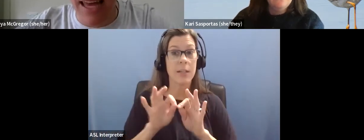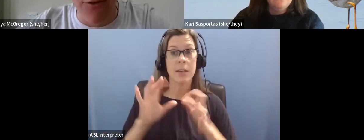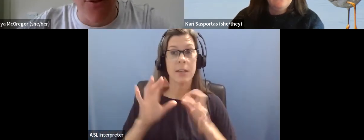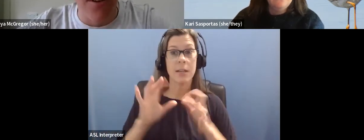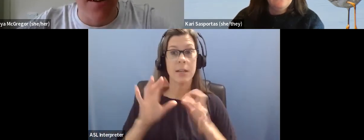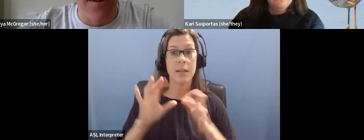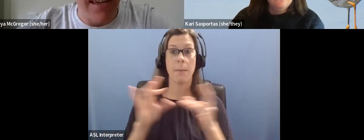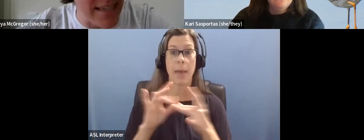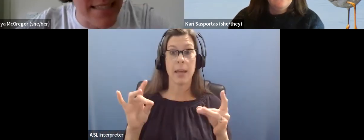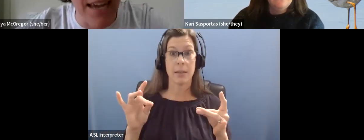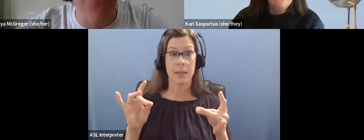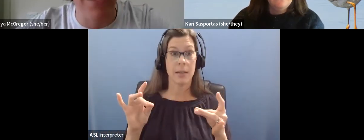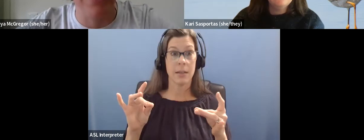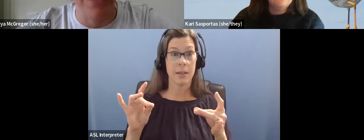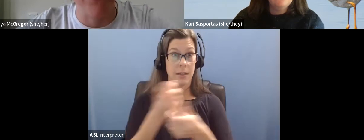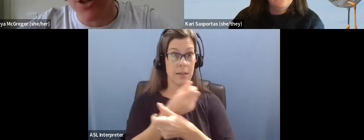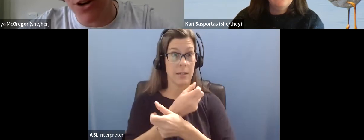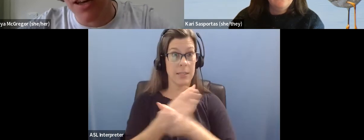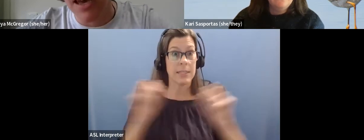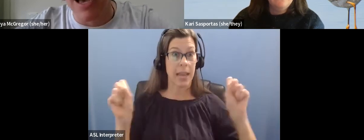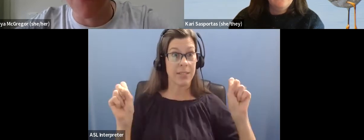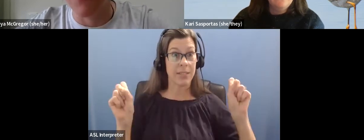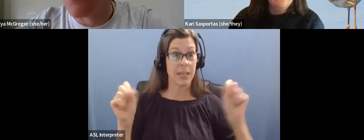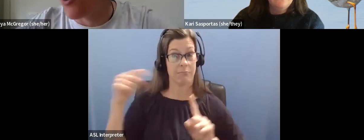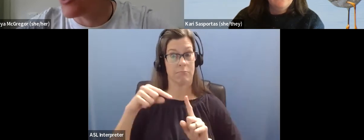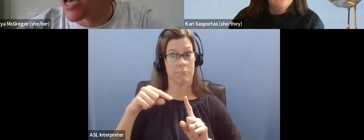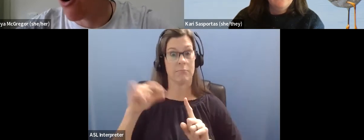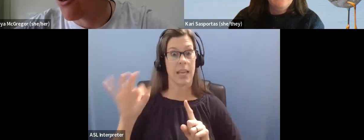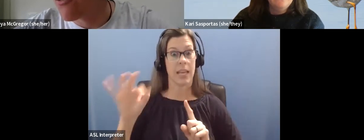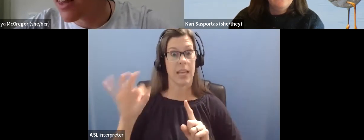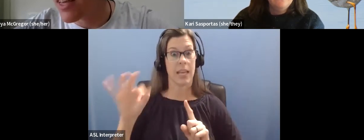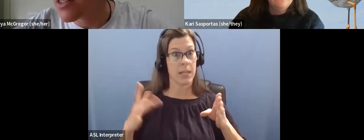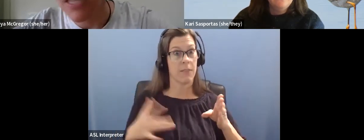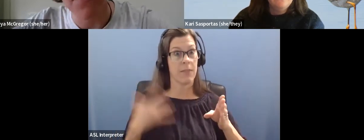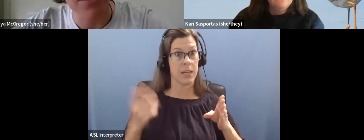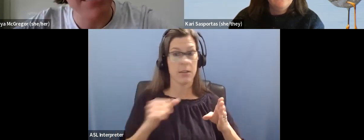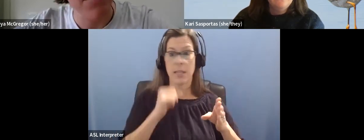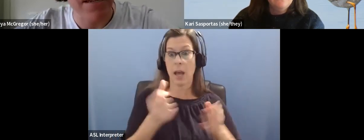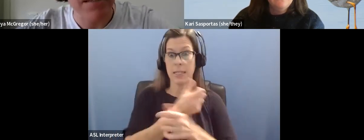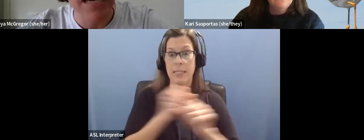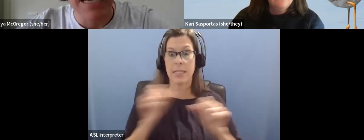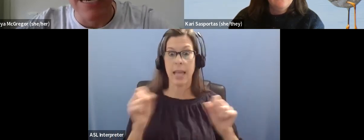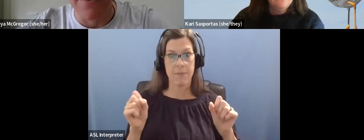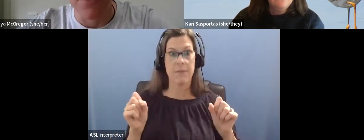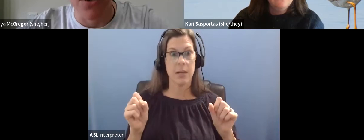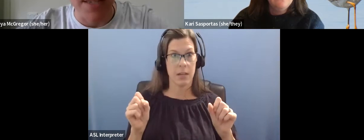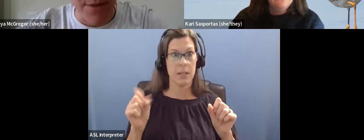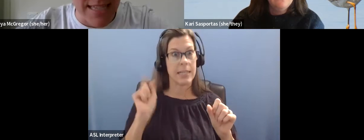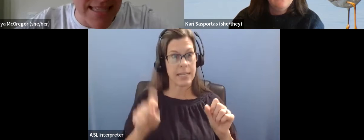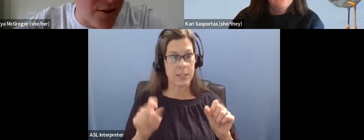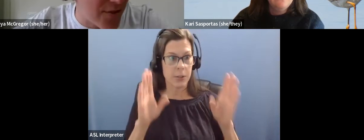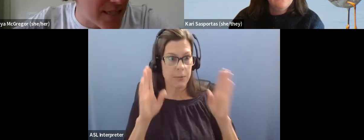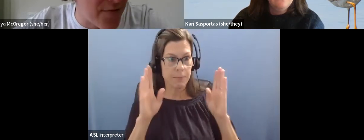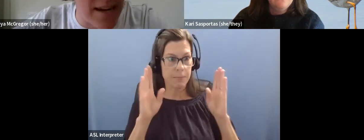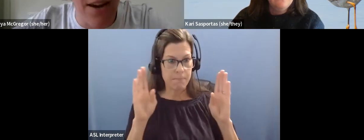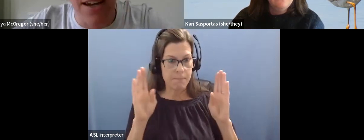feeling unsafe is unsafe and that we don't, um, impose our own feelings of safety on someone else. Um, so if someone